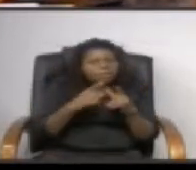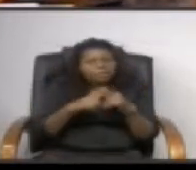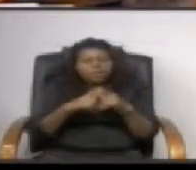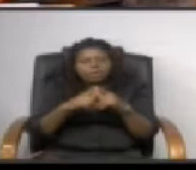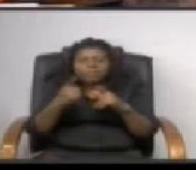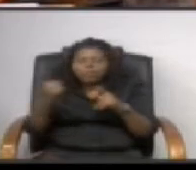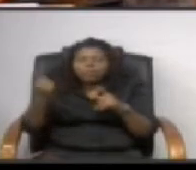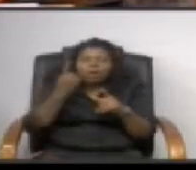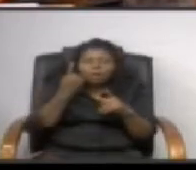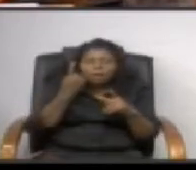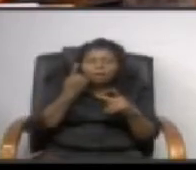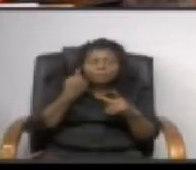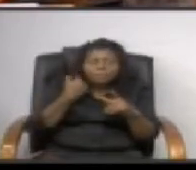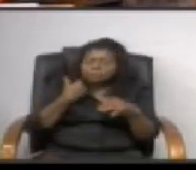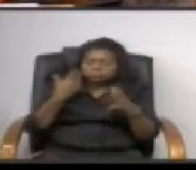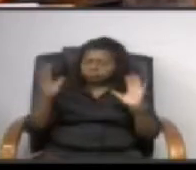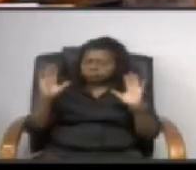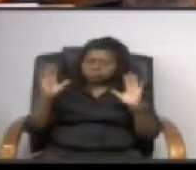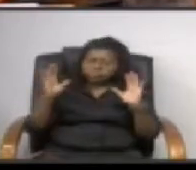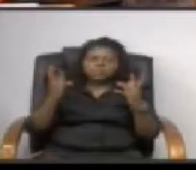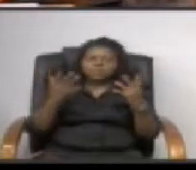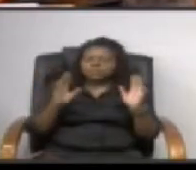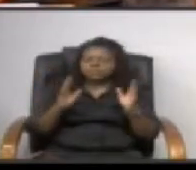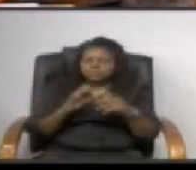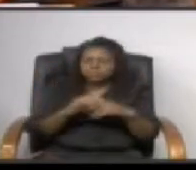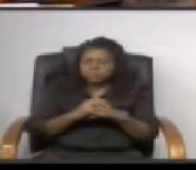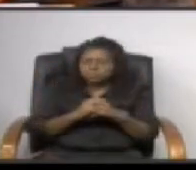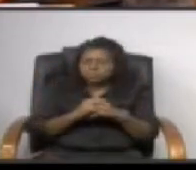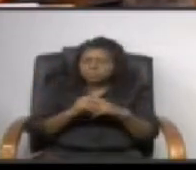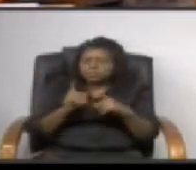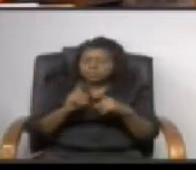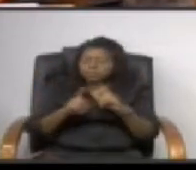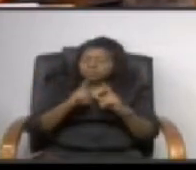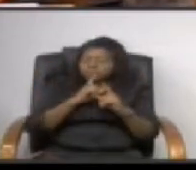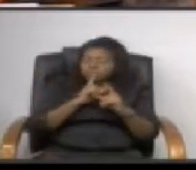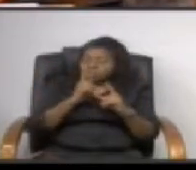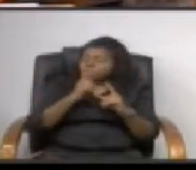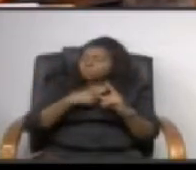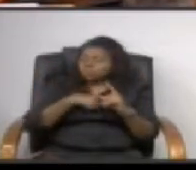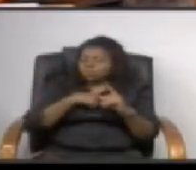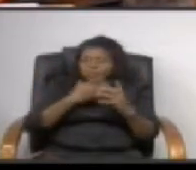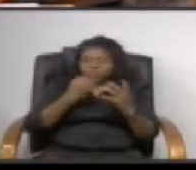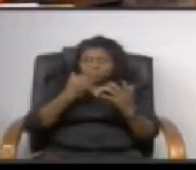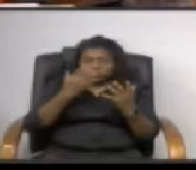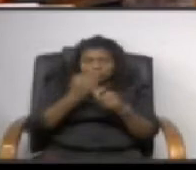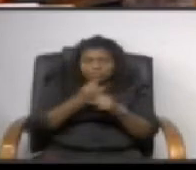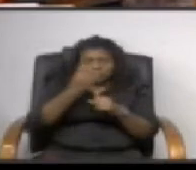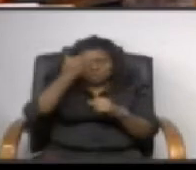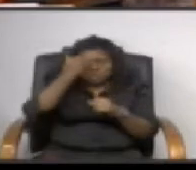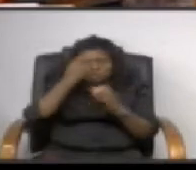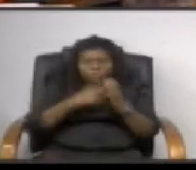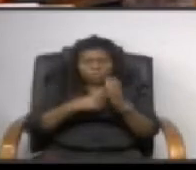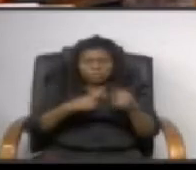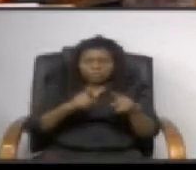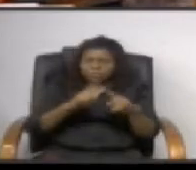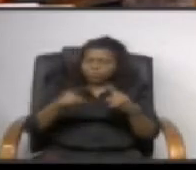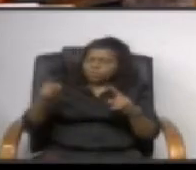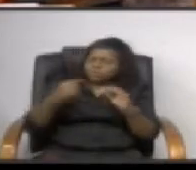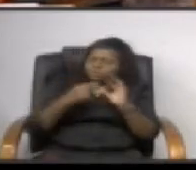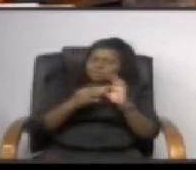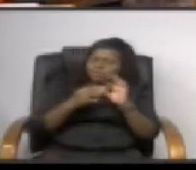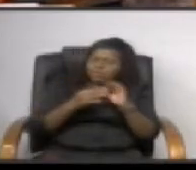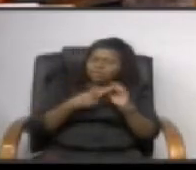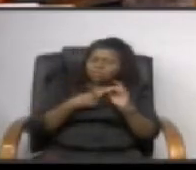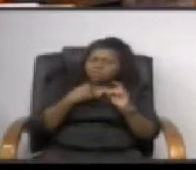quickly here but also we need to have the knowledge of what is really going on because what i'm hearing and you're saying is that this and i was i think i even talked to you